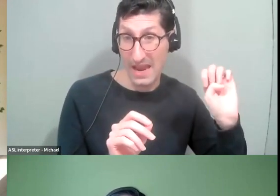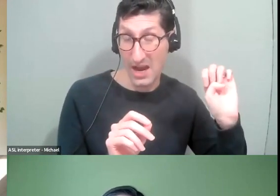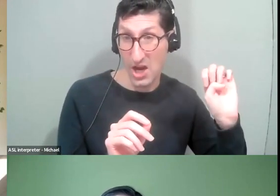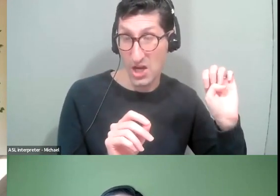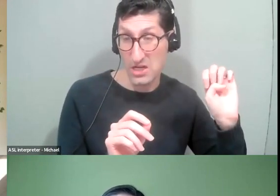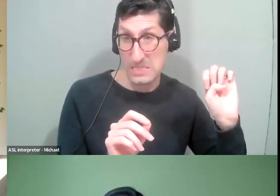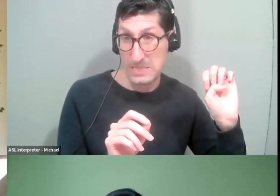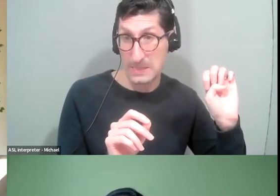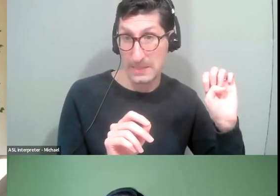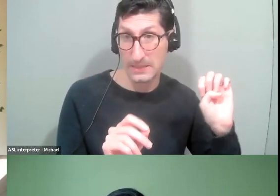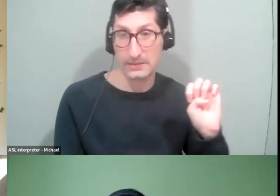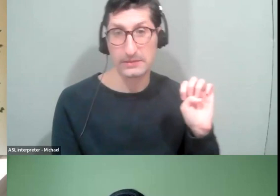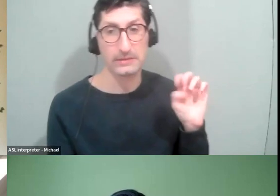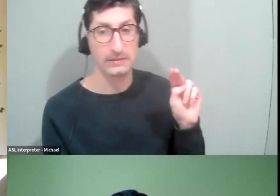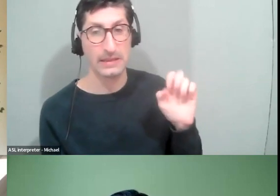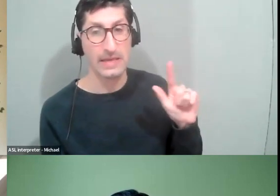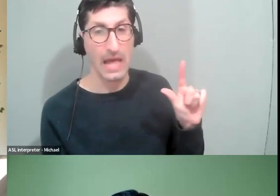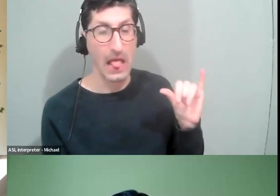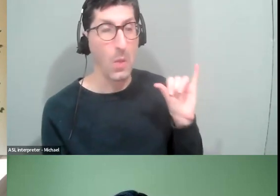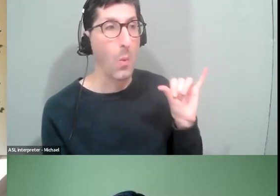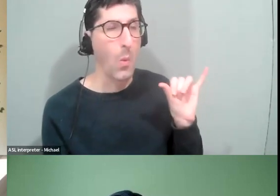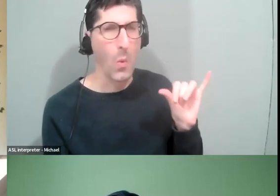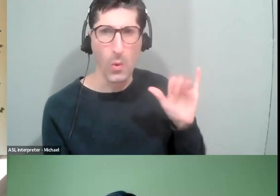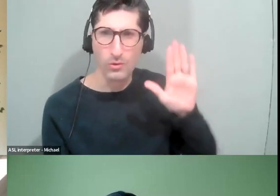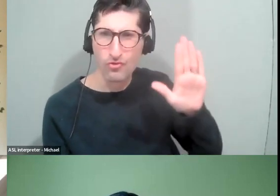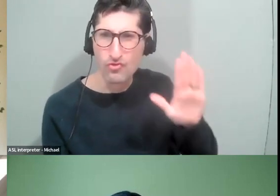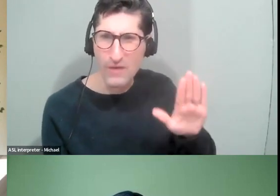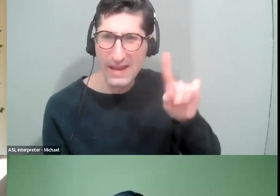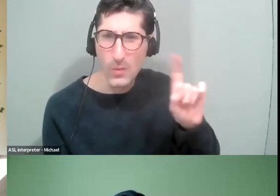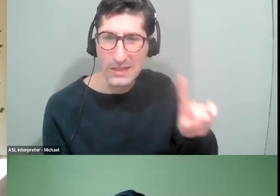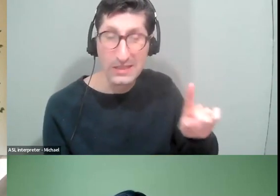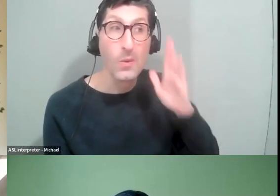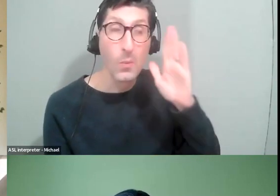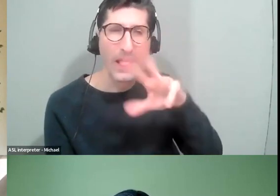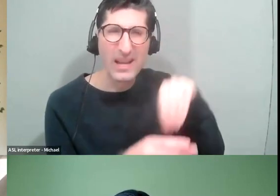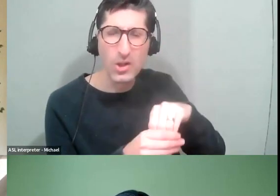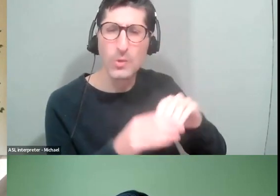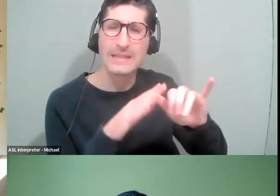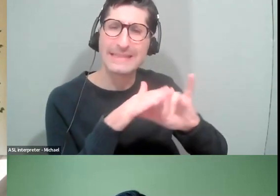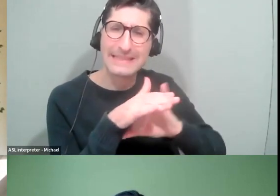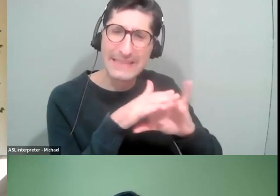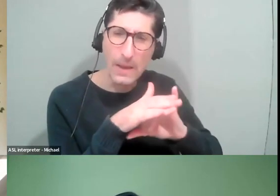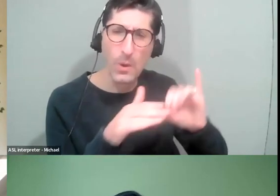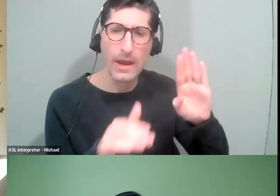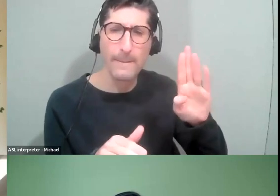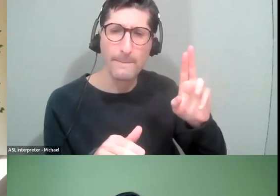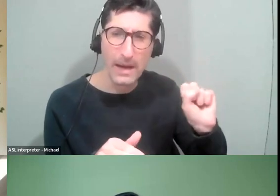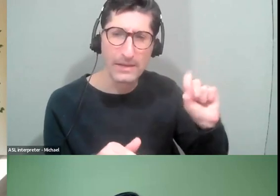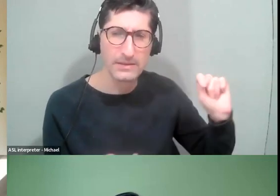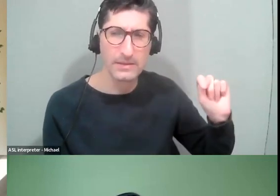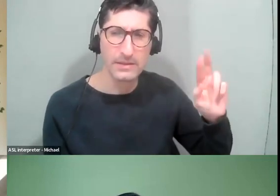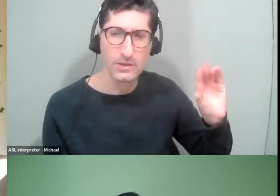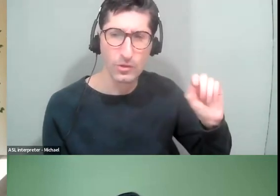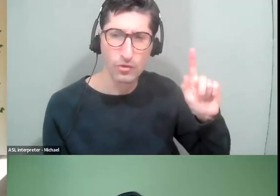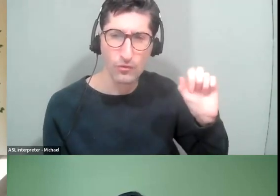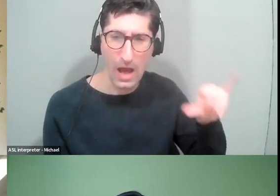So that's a great question. And I'm trying to think it will cover buses, subway and trolley services, the ride, I